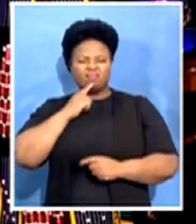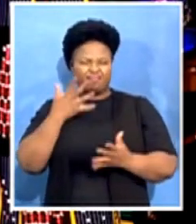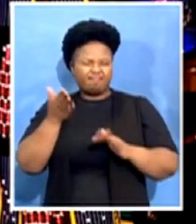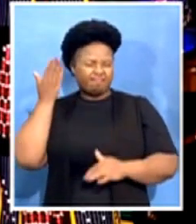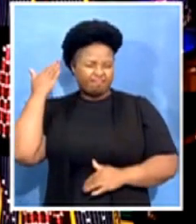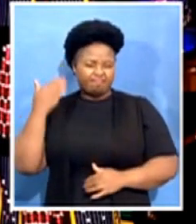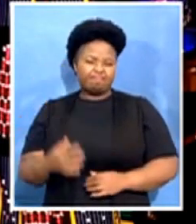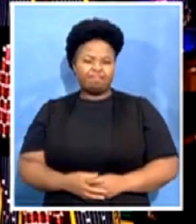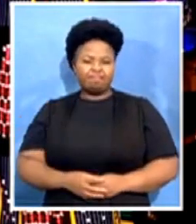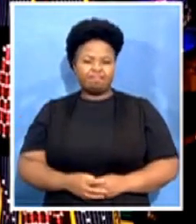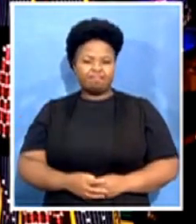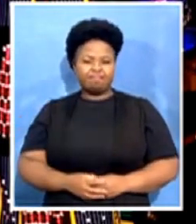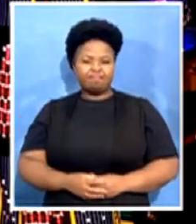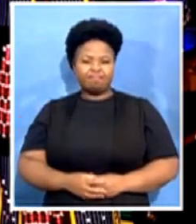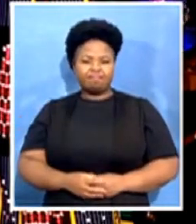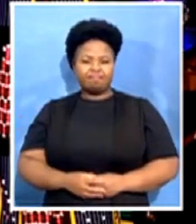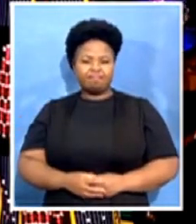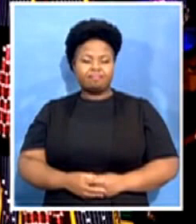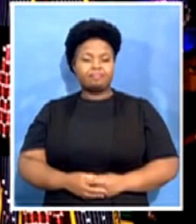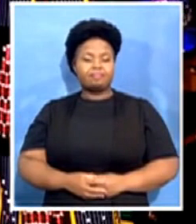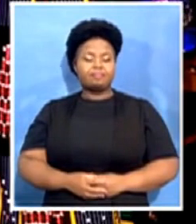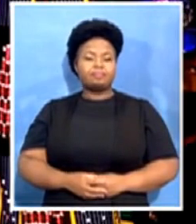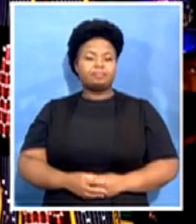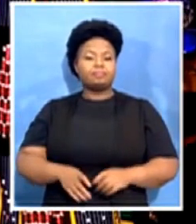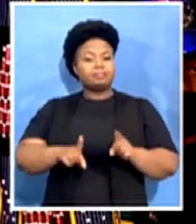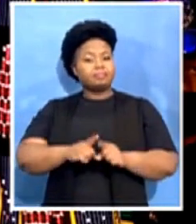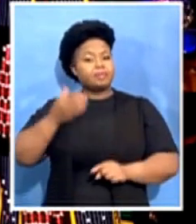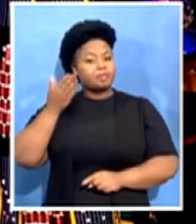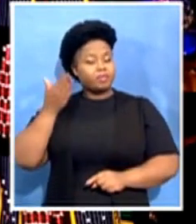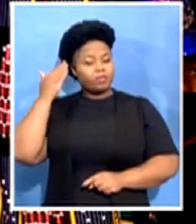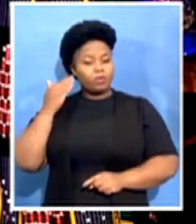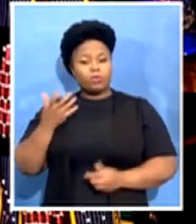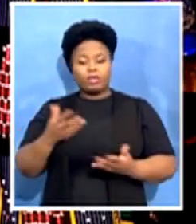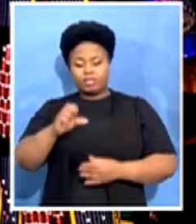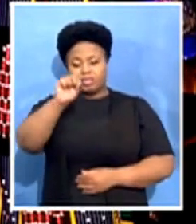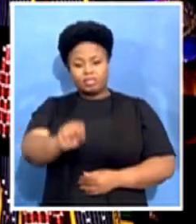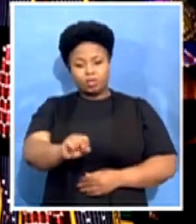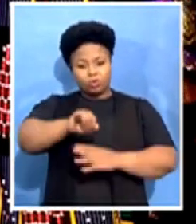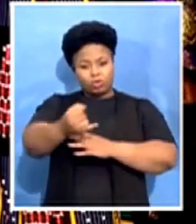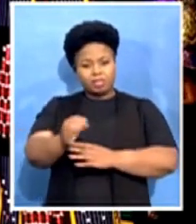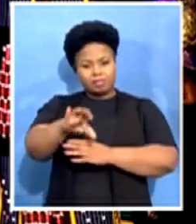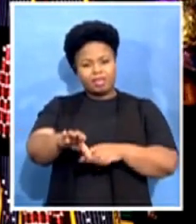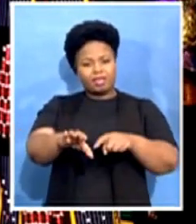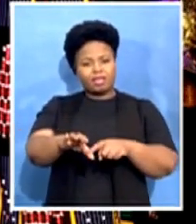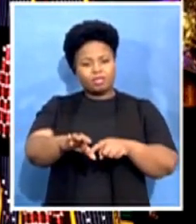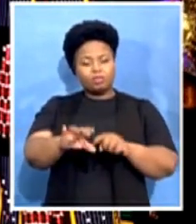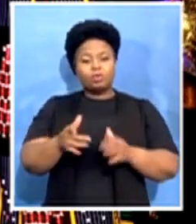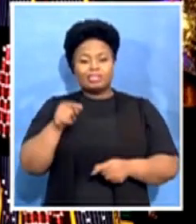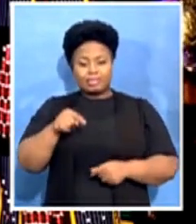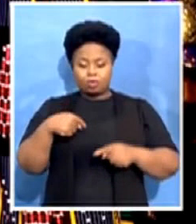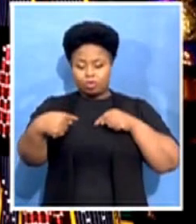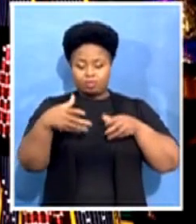Also previously in downtown to Hannesberg, across this place where we are, the market theater.